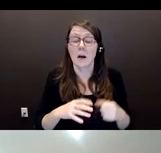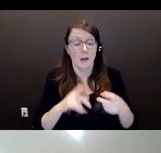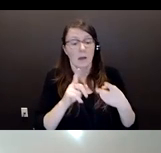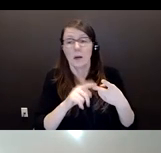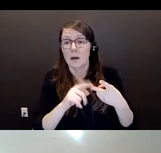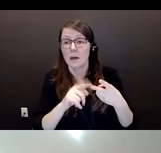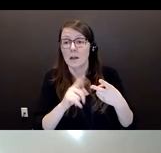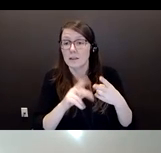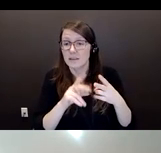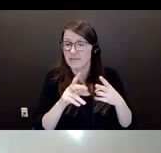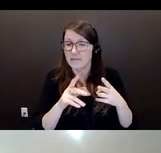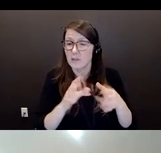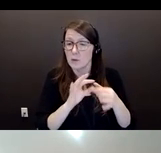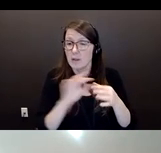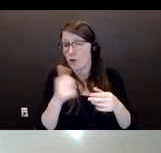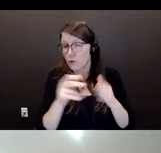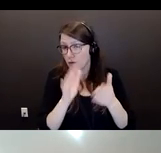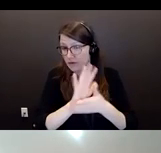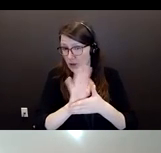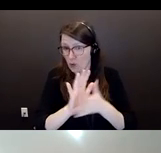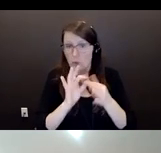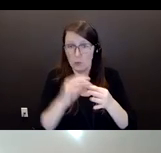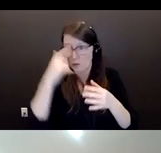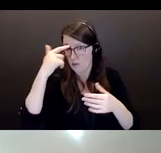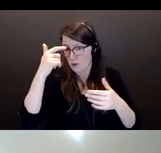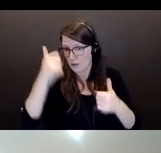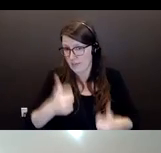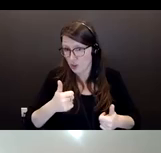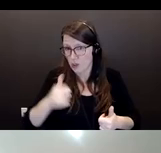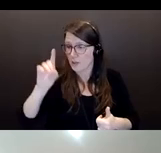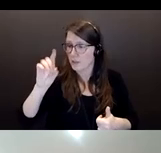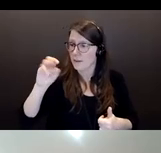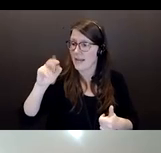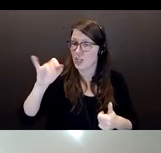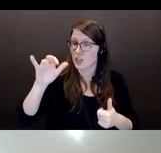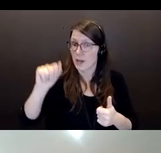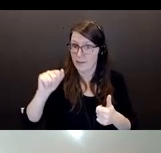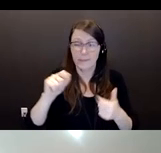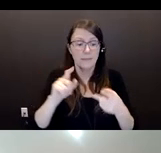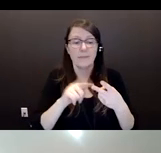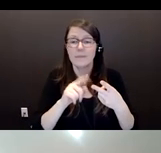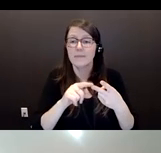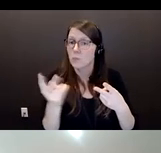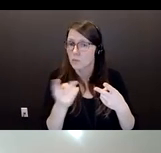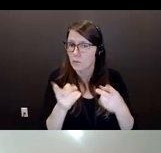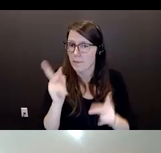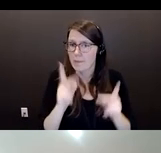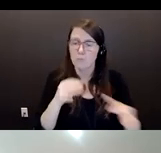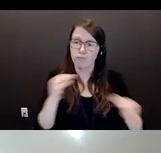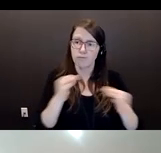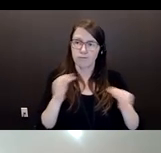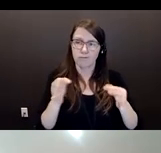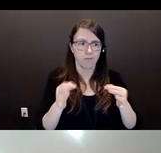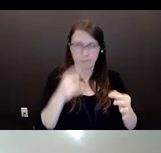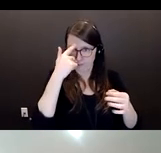suffering dementia. The first individual is only 48. Most people think dementia is a senior's disease. It